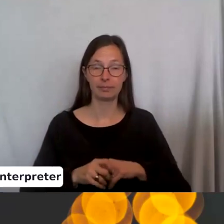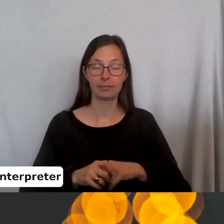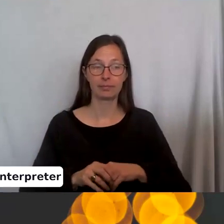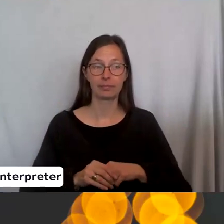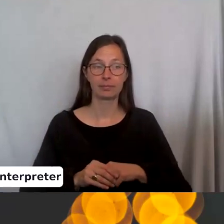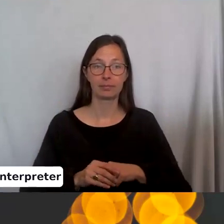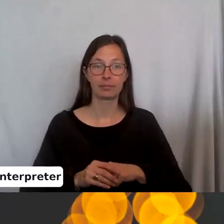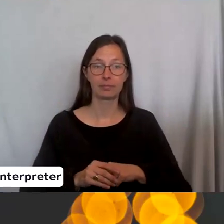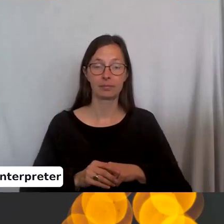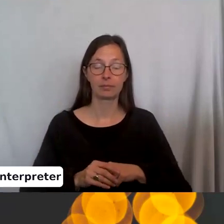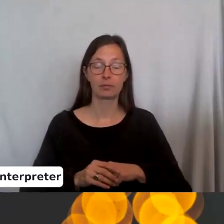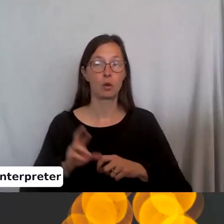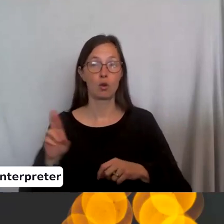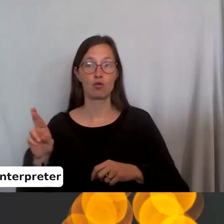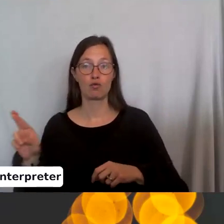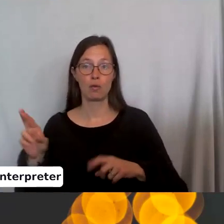Right to left.